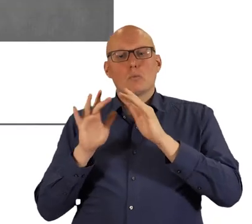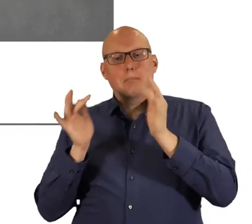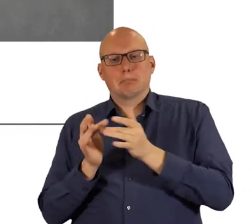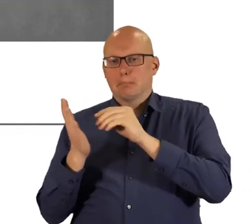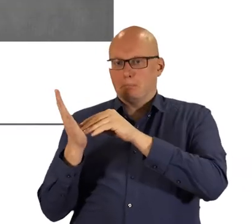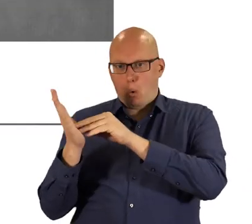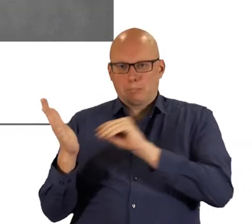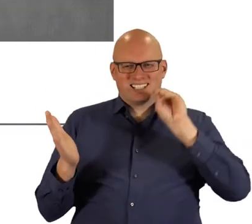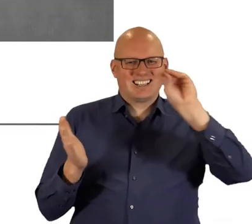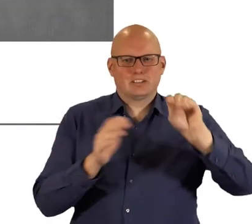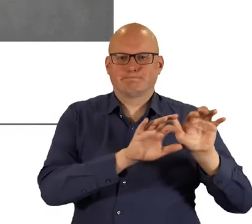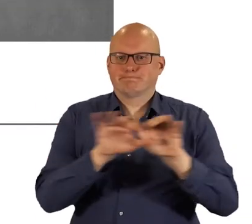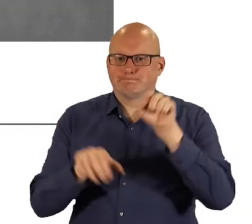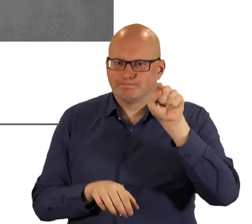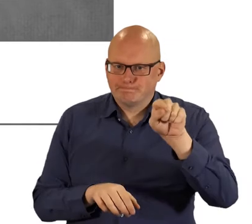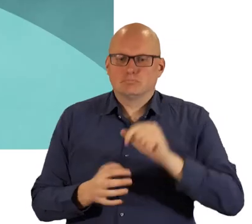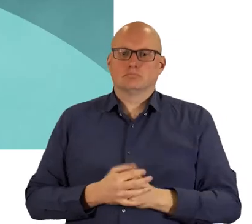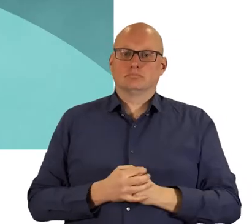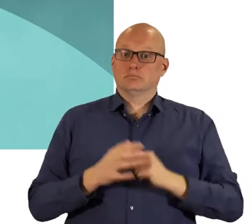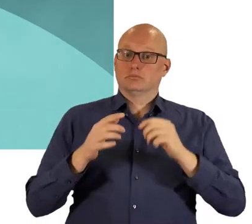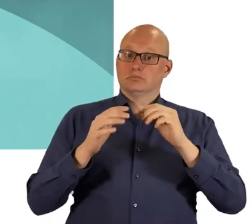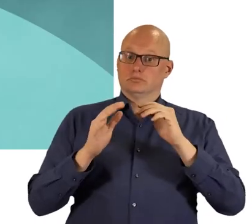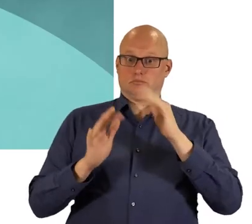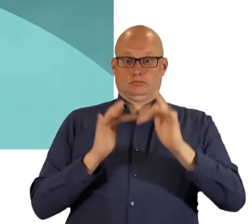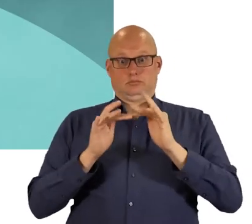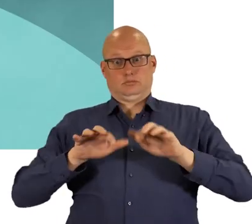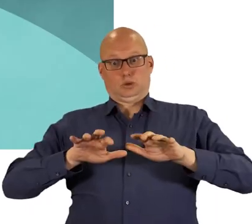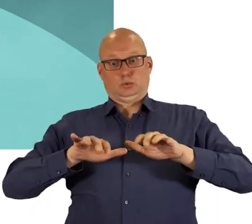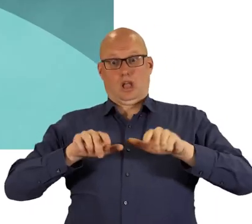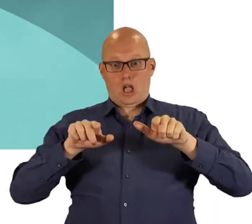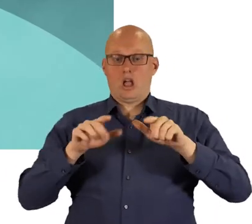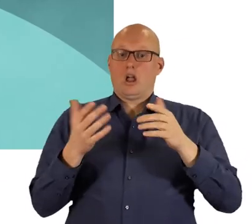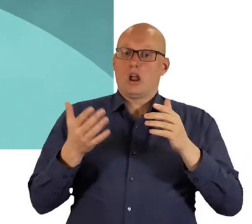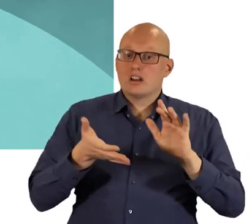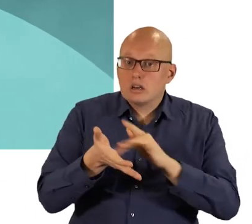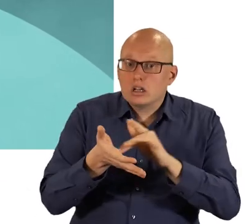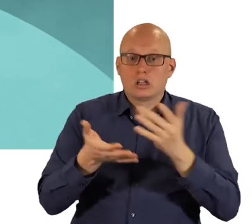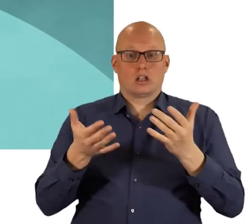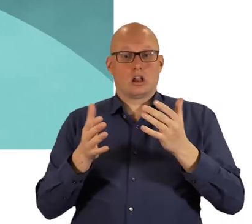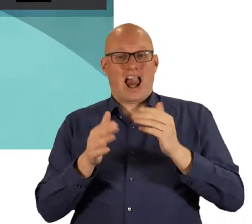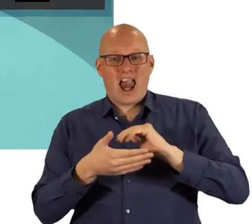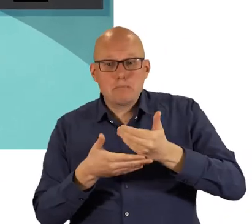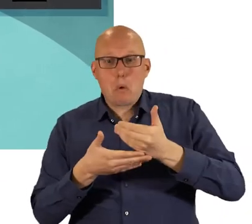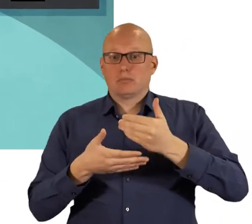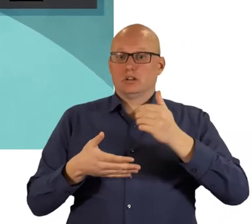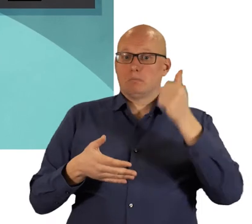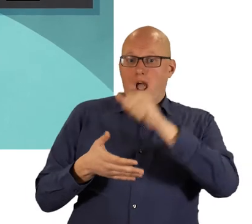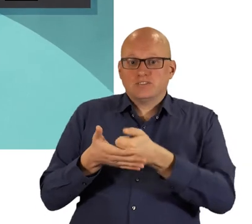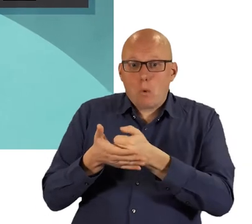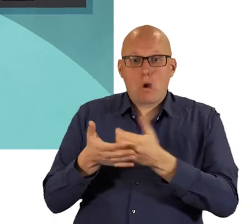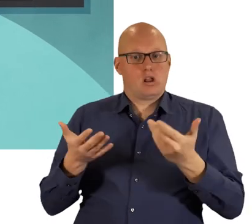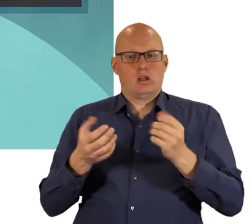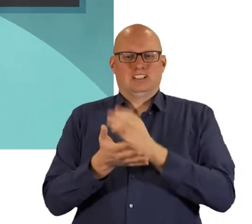to enter into your browser you can use a desktop computer tablet laptop or smartphone